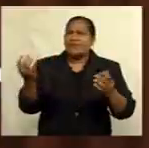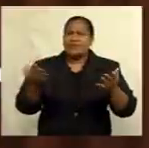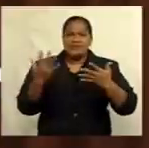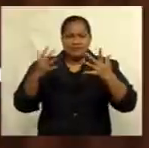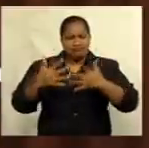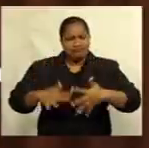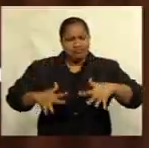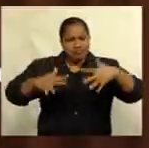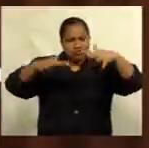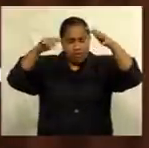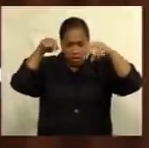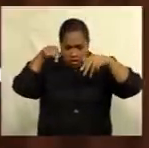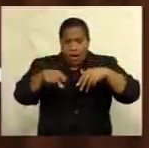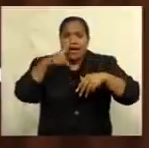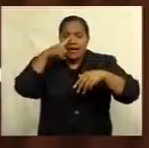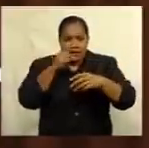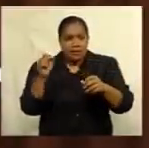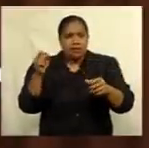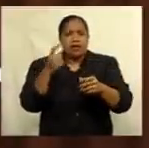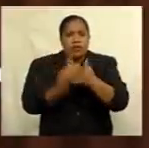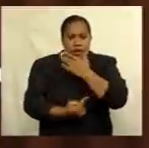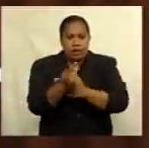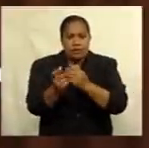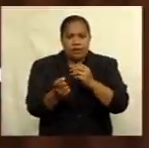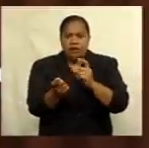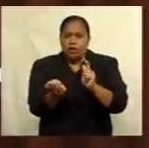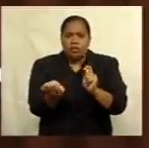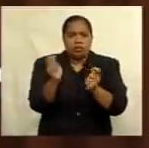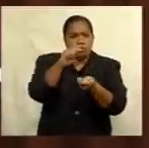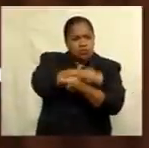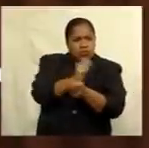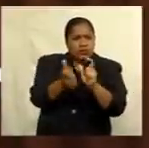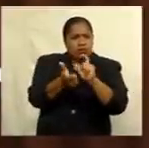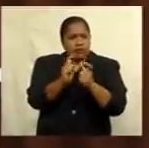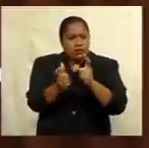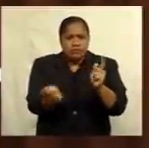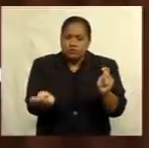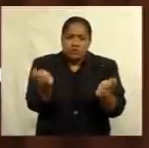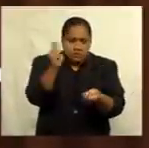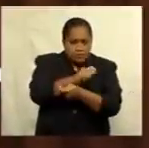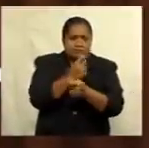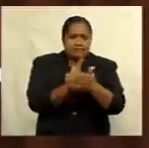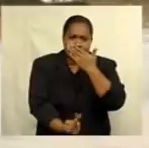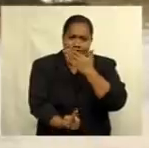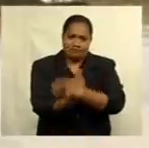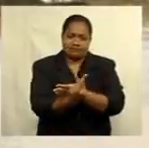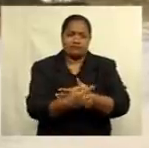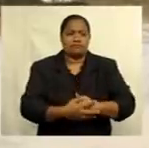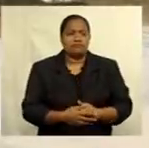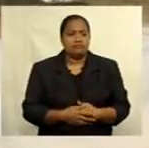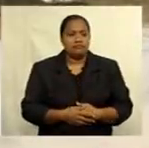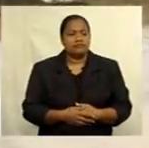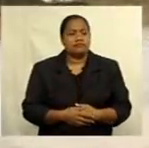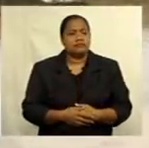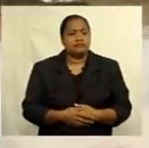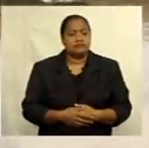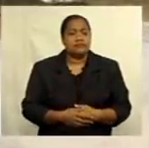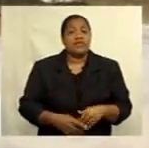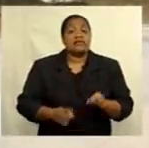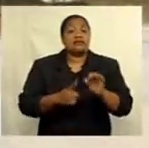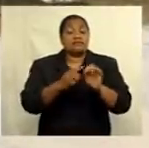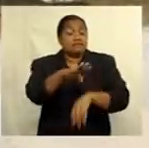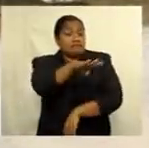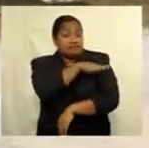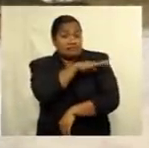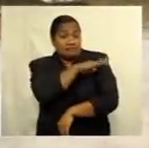will not cause us to reduce our maritime boundaries or our rights and entitlements that flow from them. Mbaini Morama says